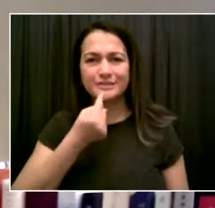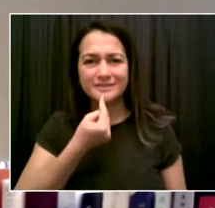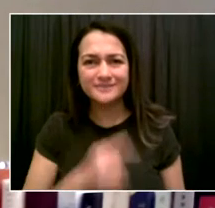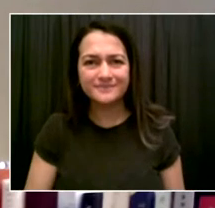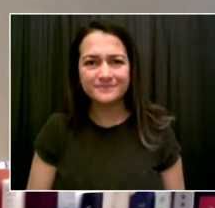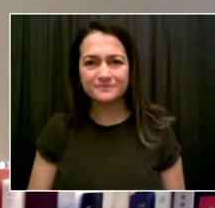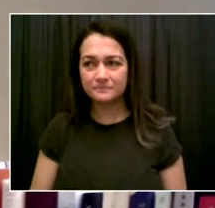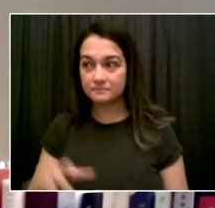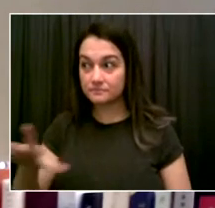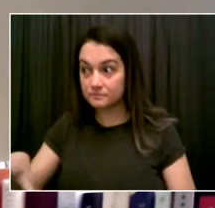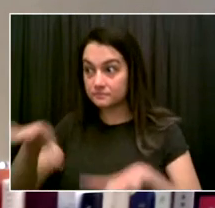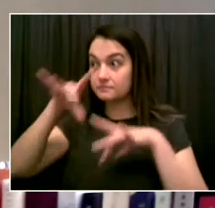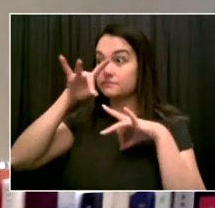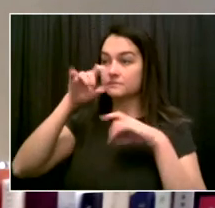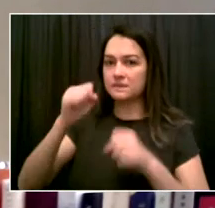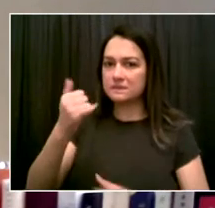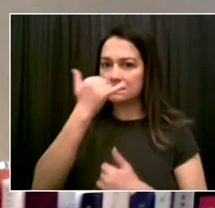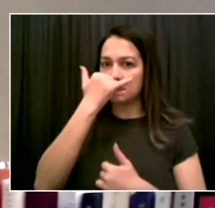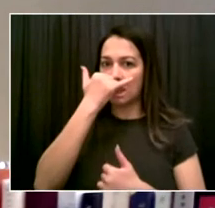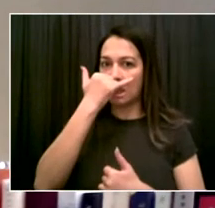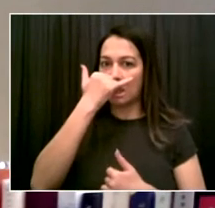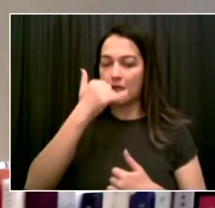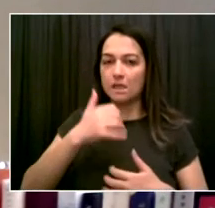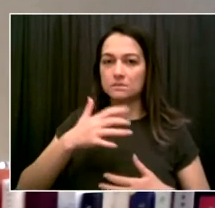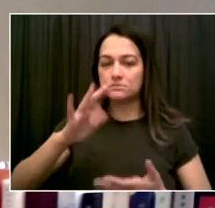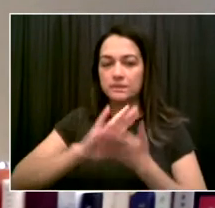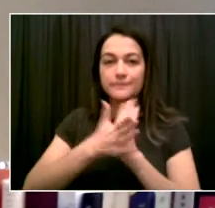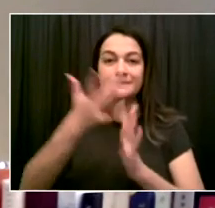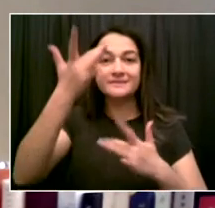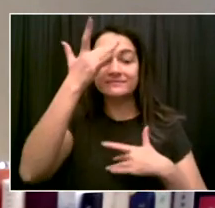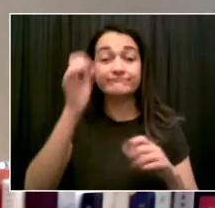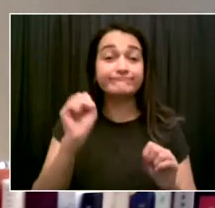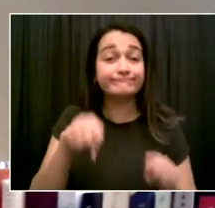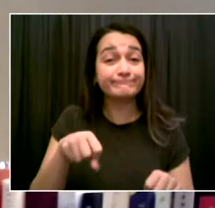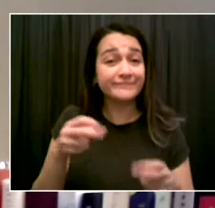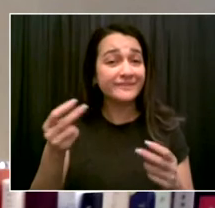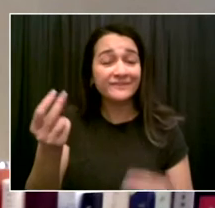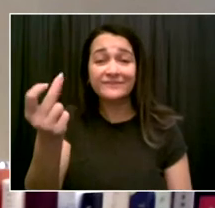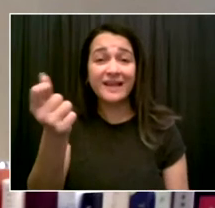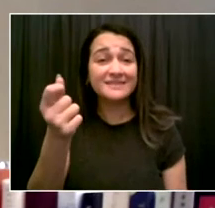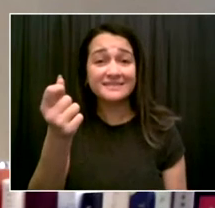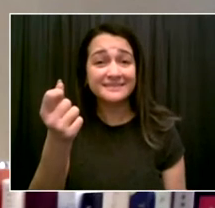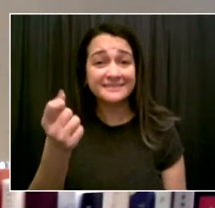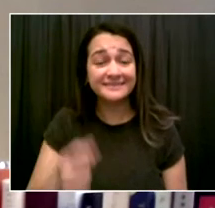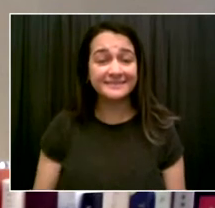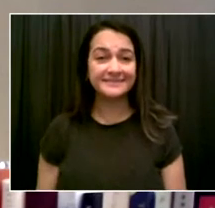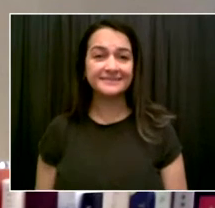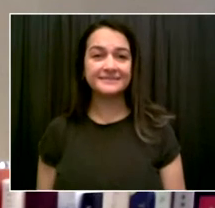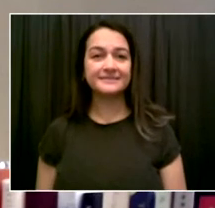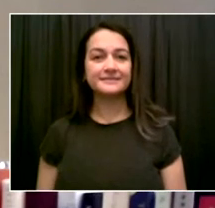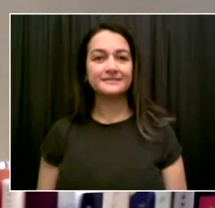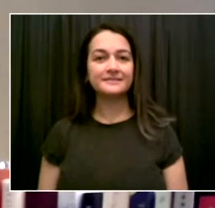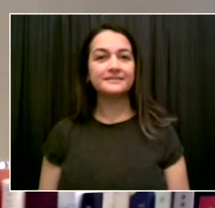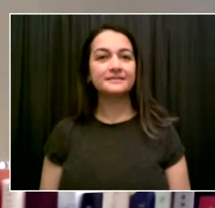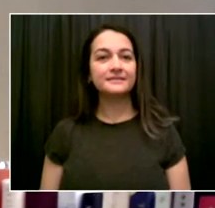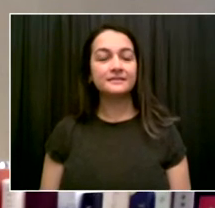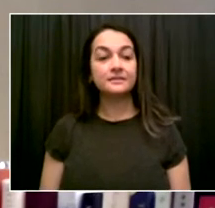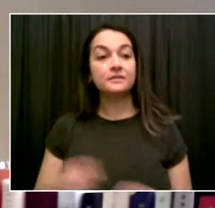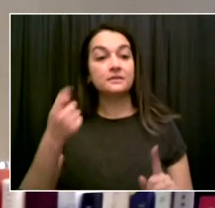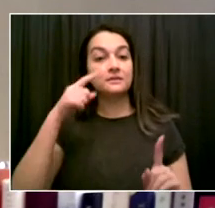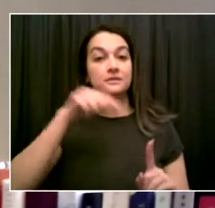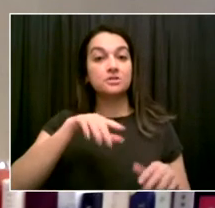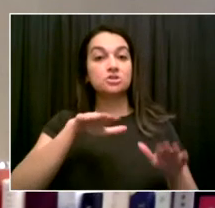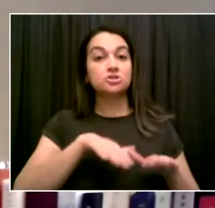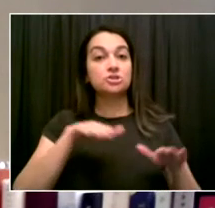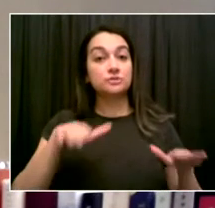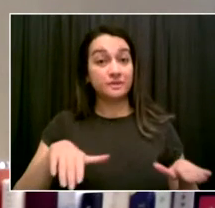like kids can, in fact, transmit and that they can get very sick. One way out of this is vaccination. No,